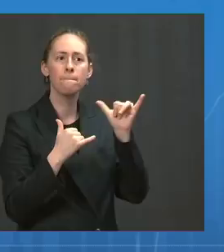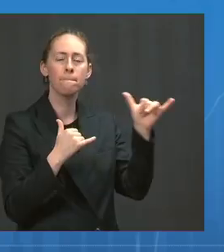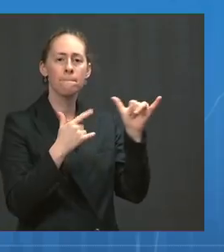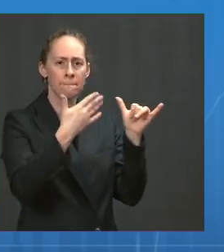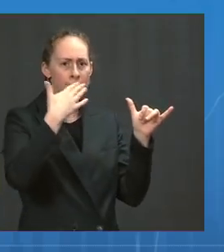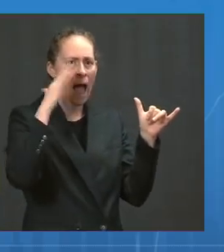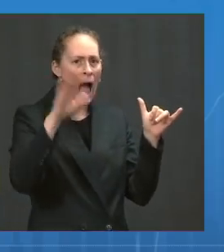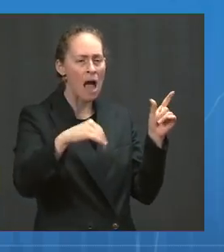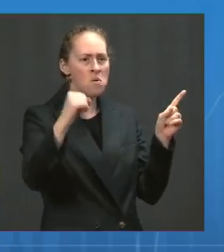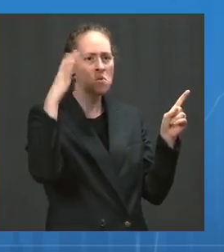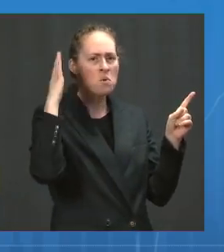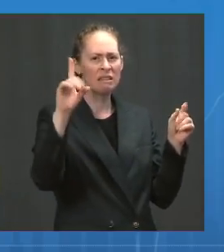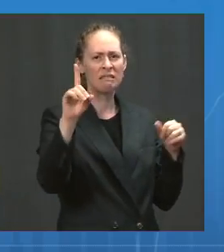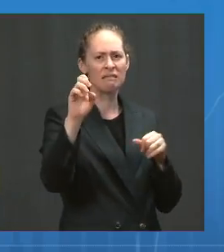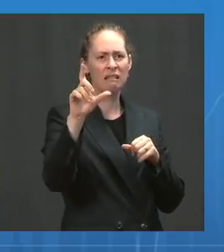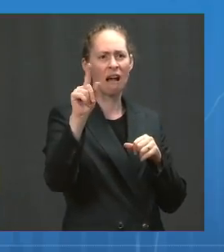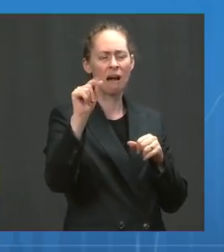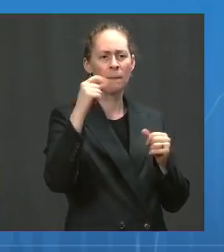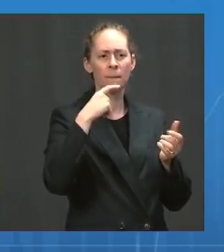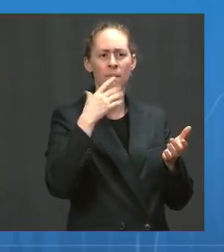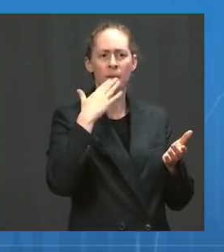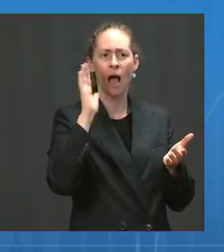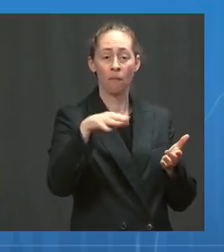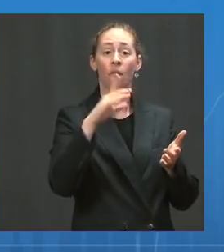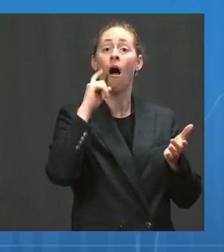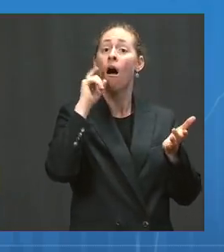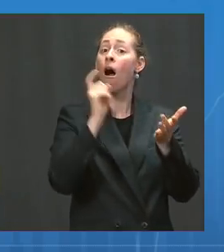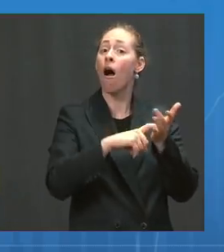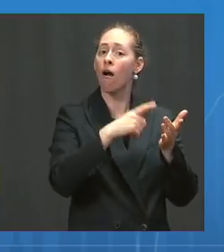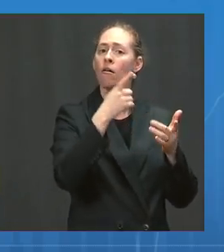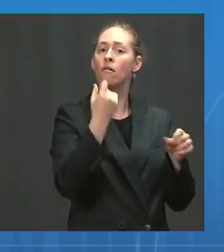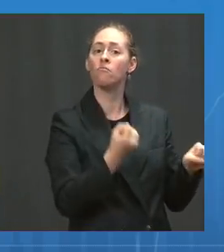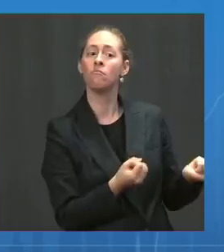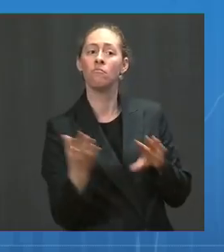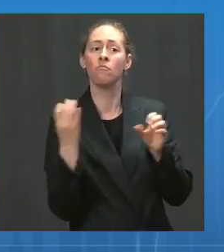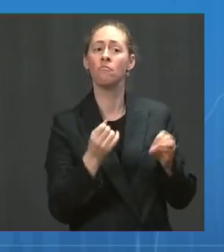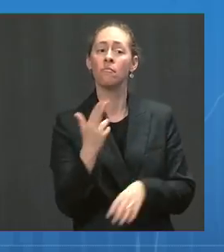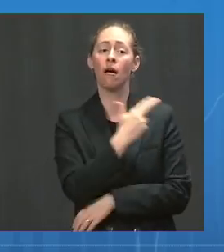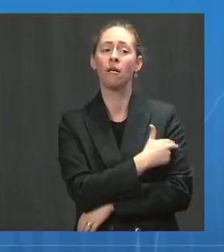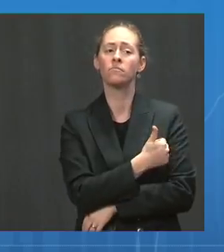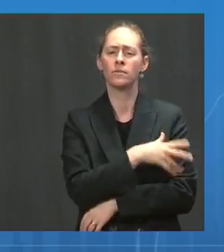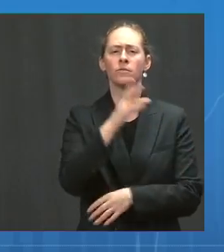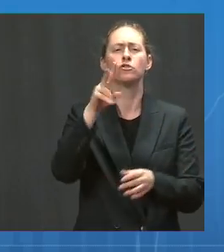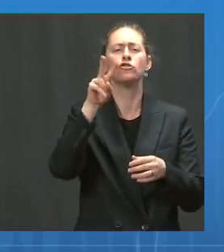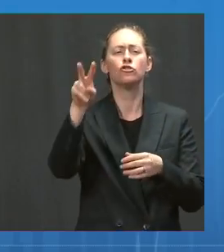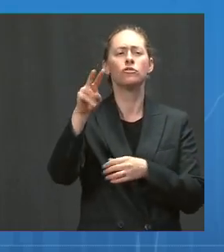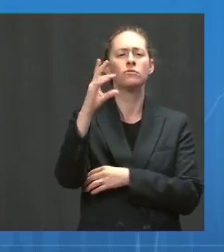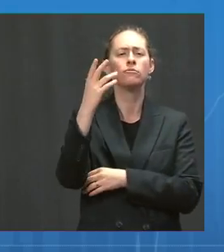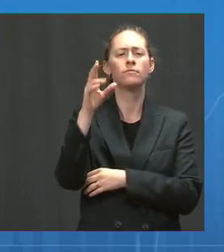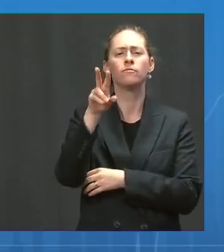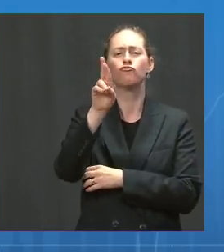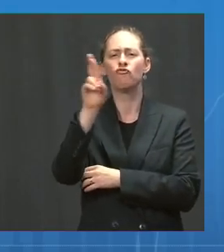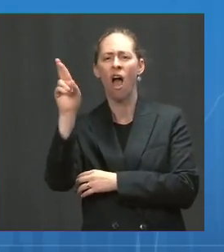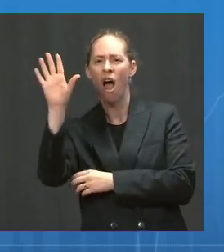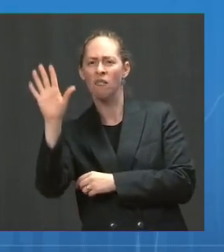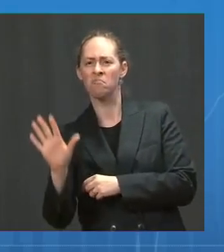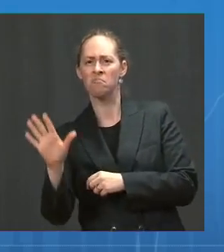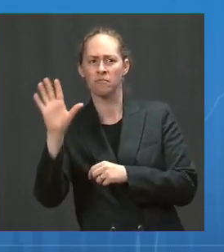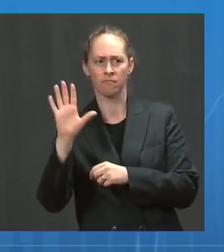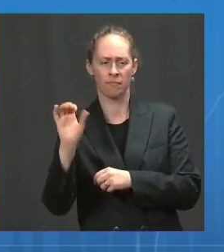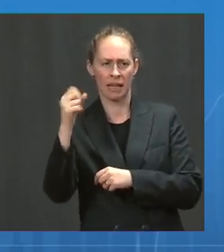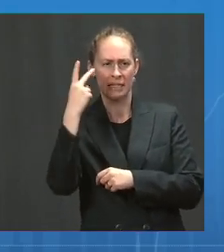hospitalizations have dramatically diminished. And if you look at the far right of the slide, as of just a couple of days ago,